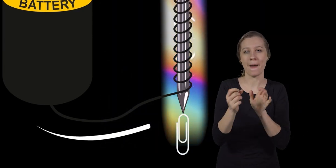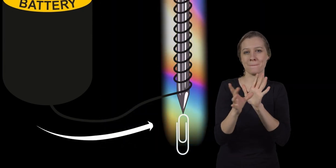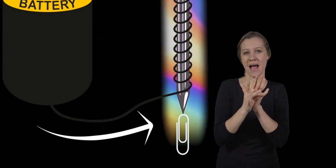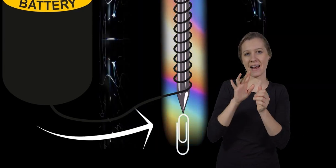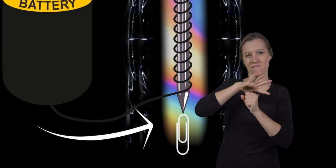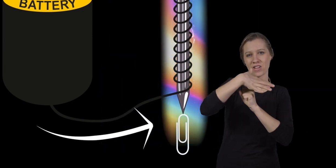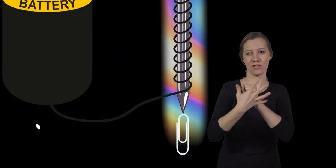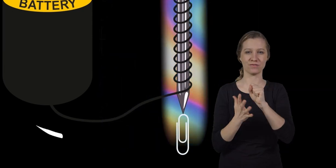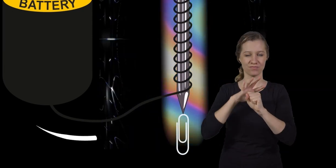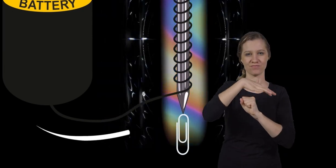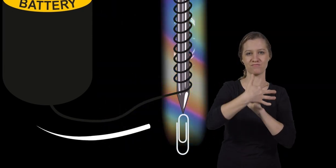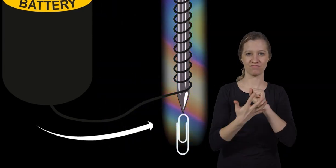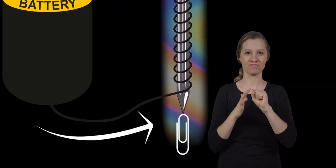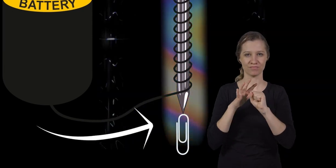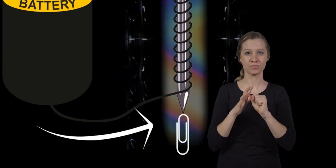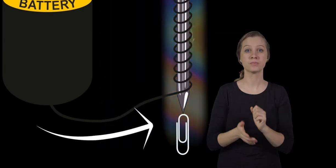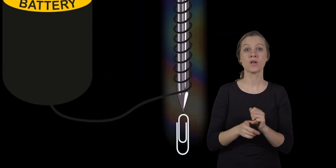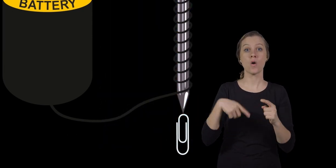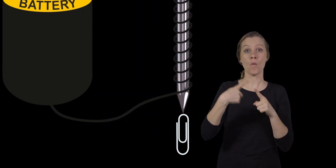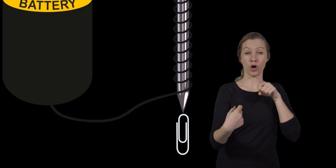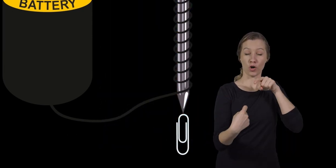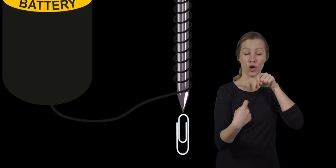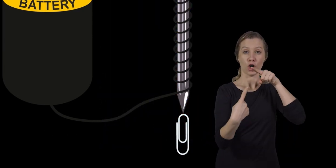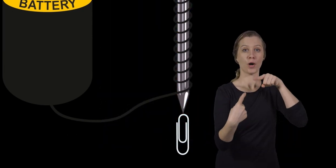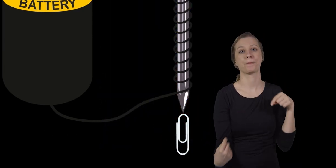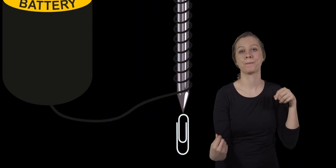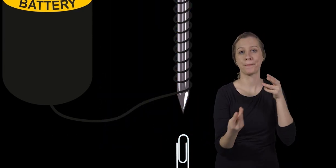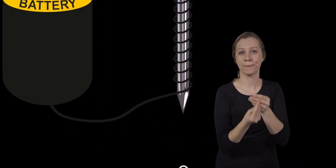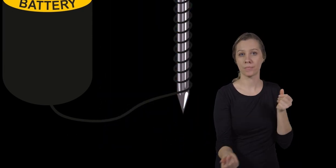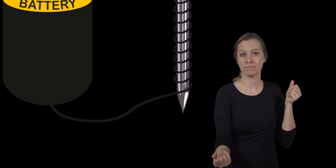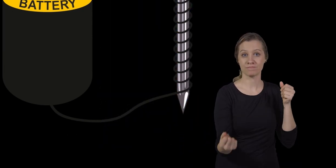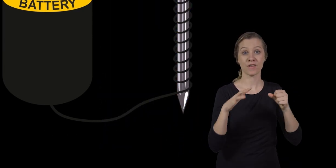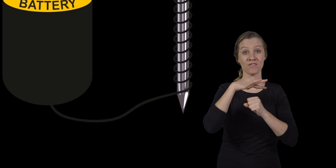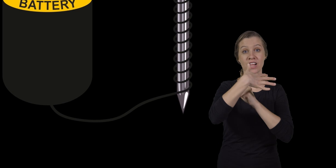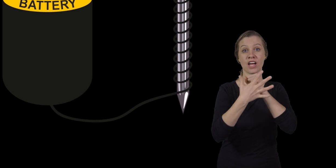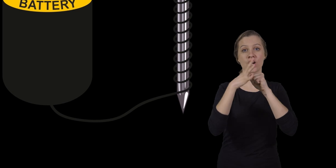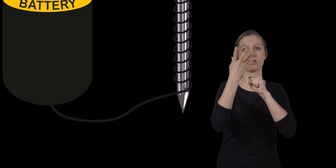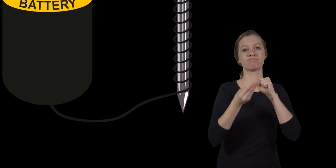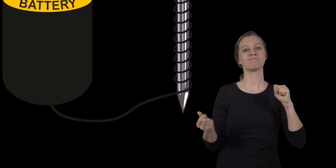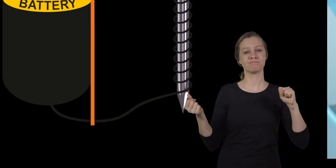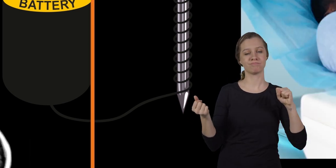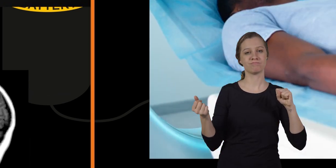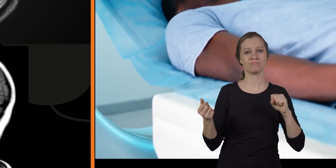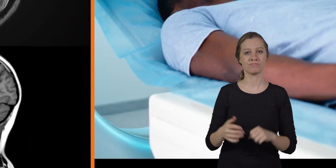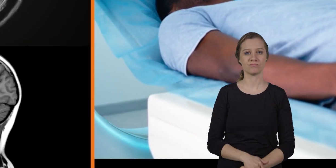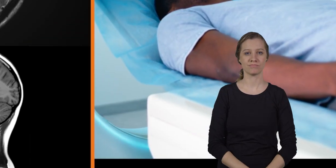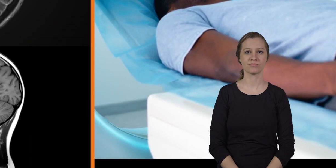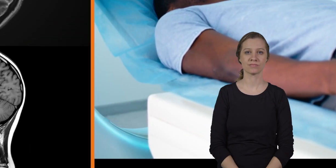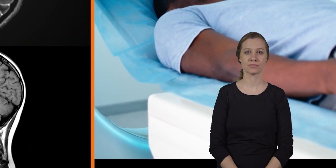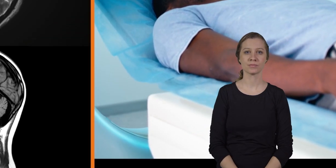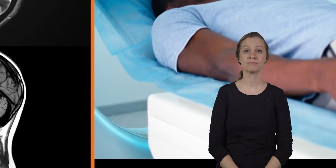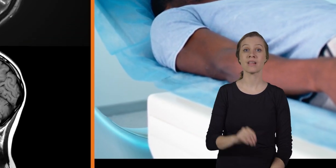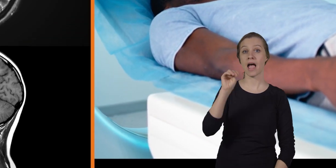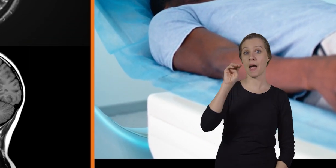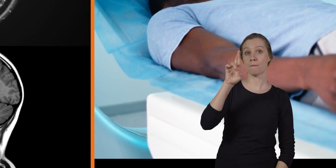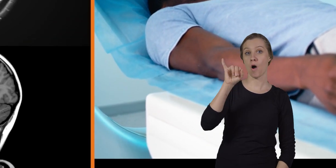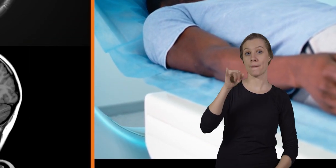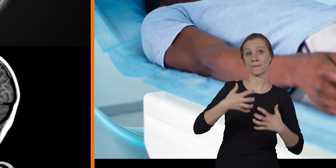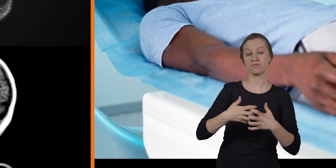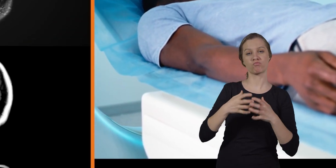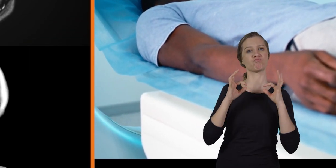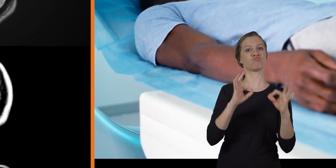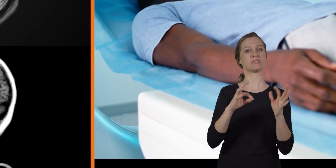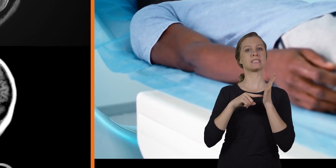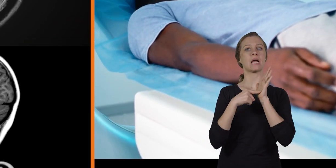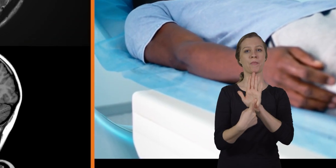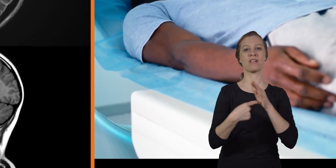creates a magnetic field and when the current is shut off the magnetic field disappears an MRI machine is a